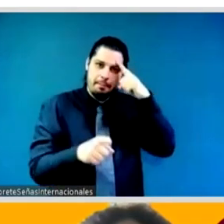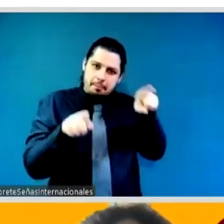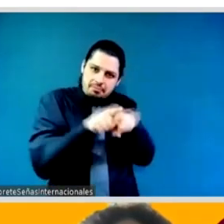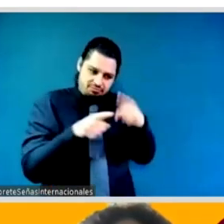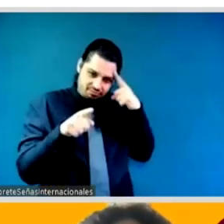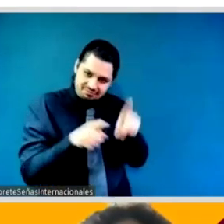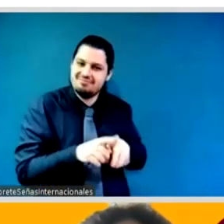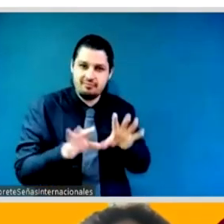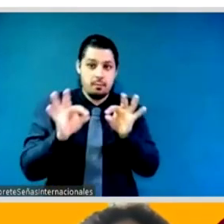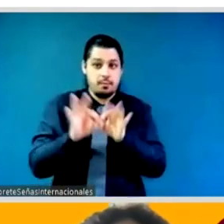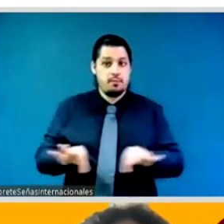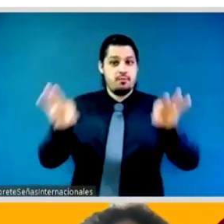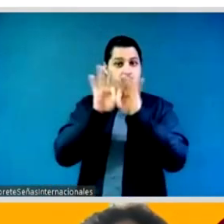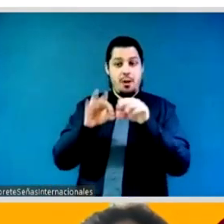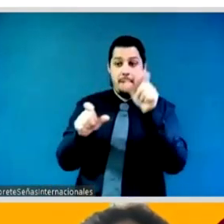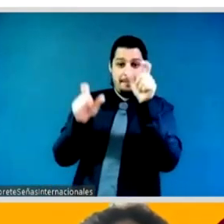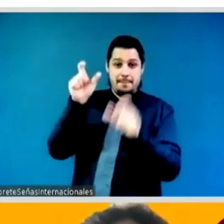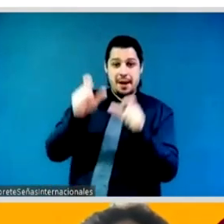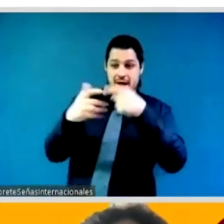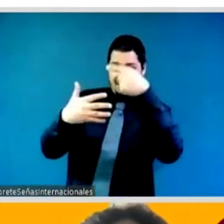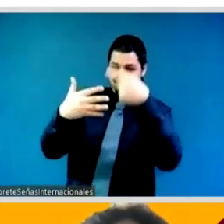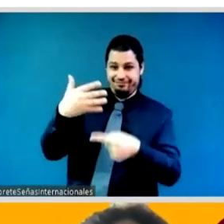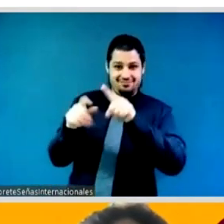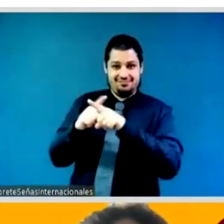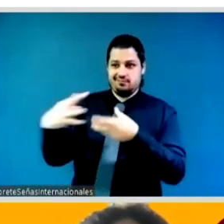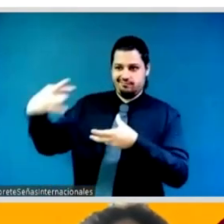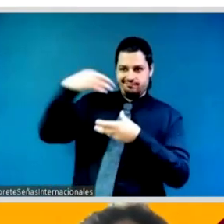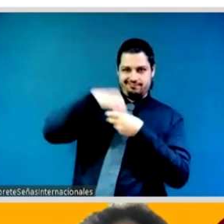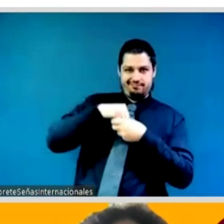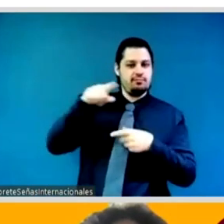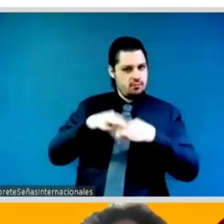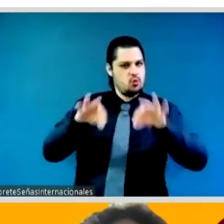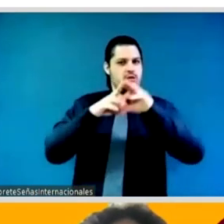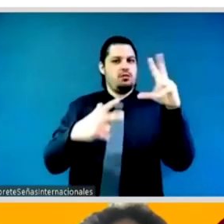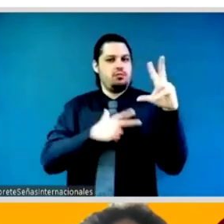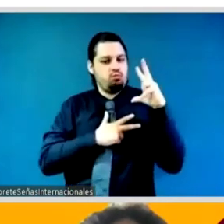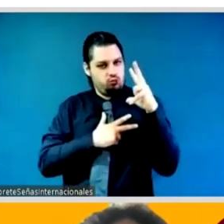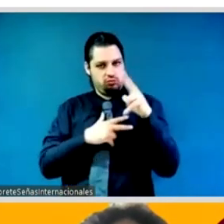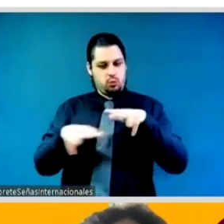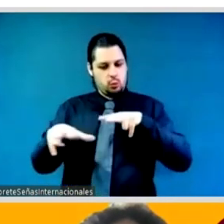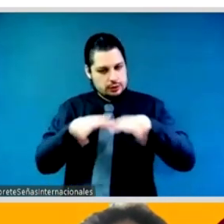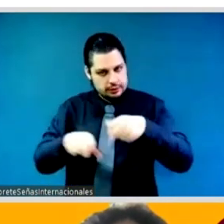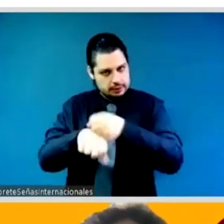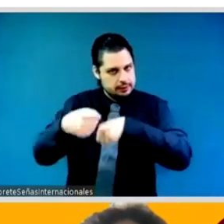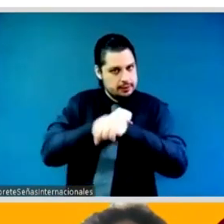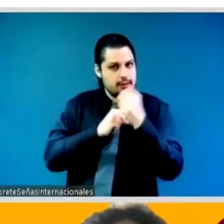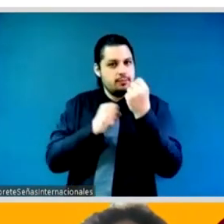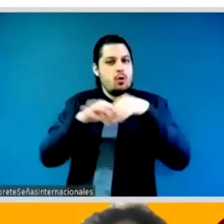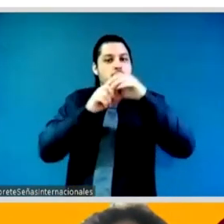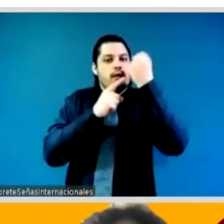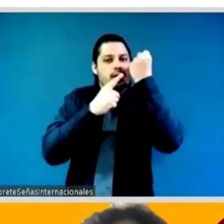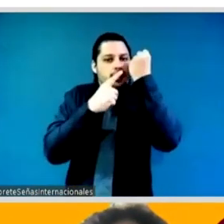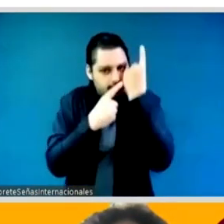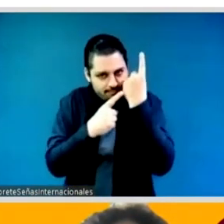to without really understanding what it means but really uh unpacking it and making it one of the guiding